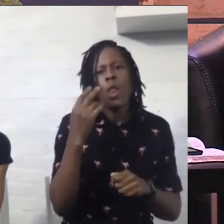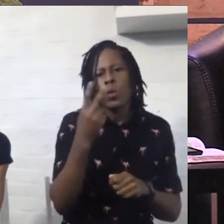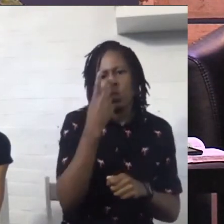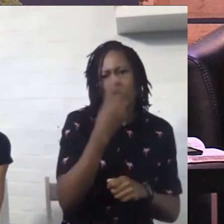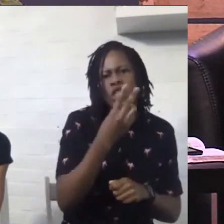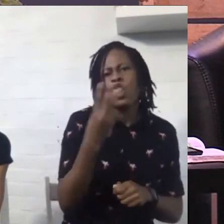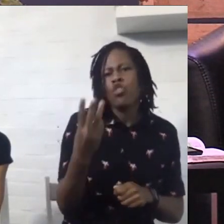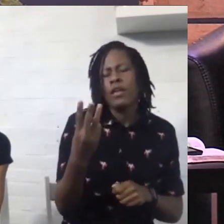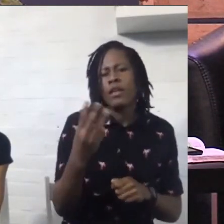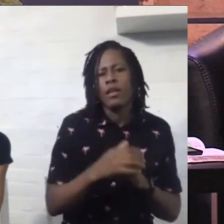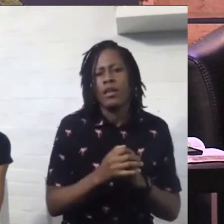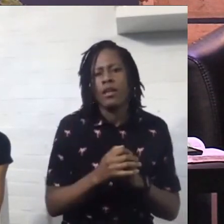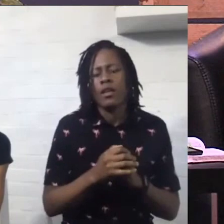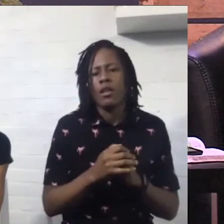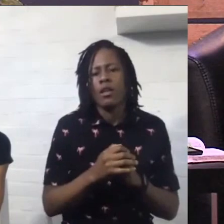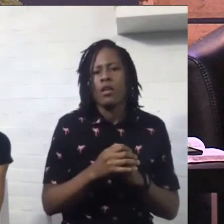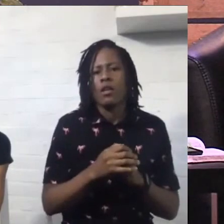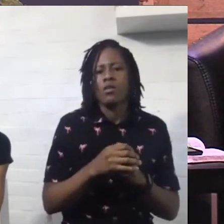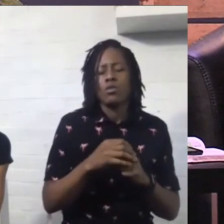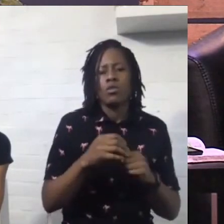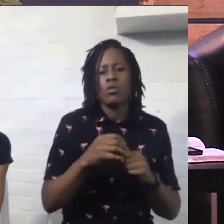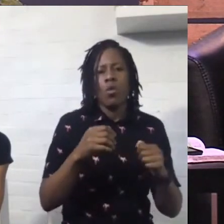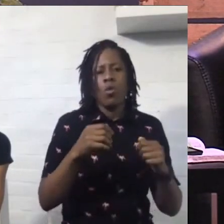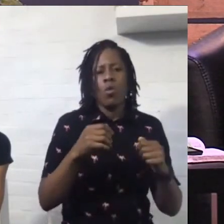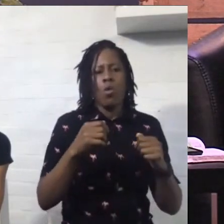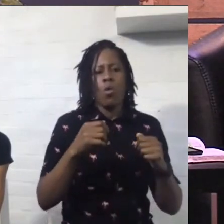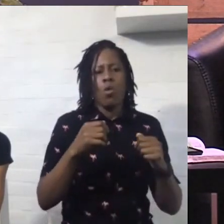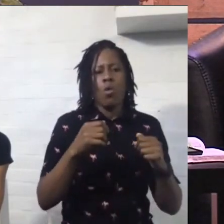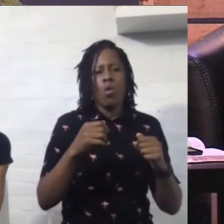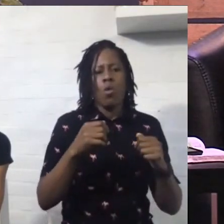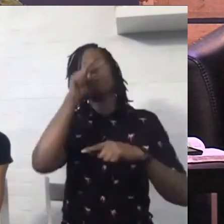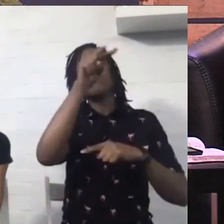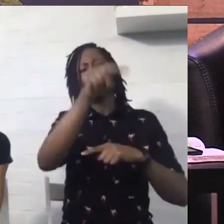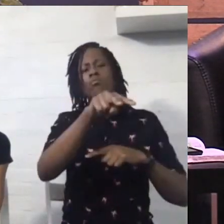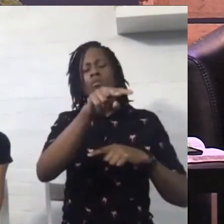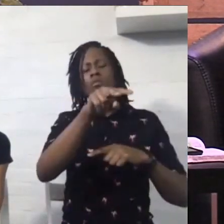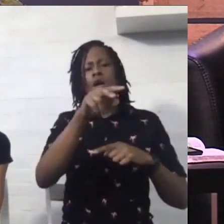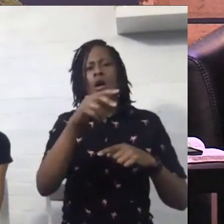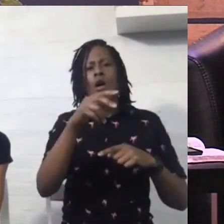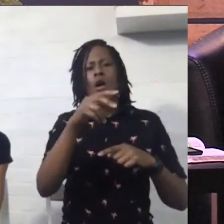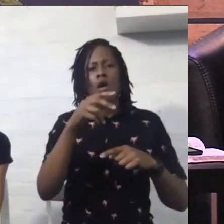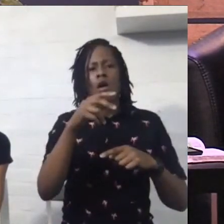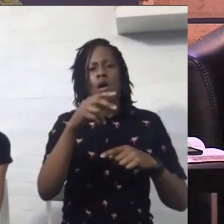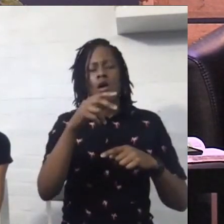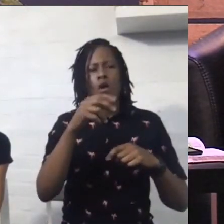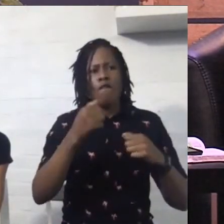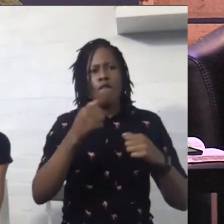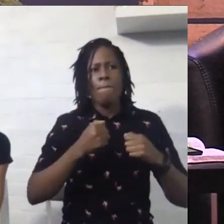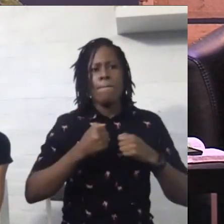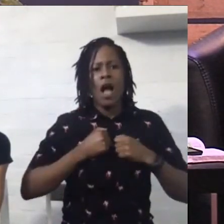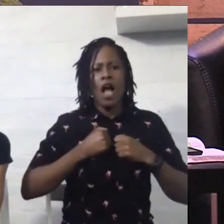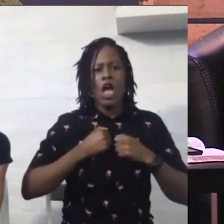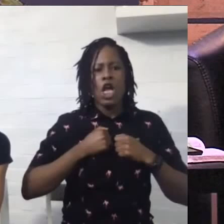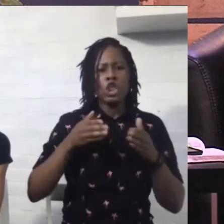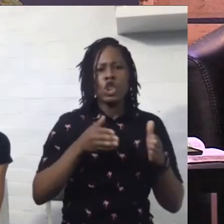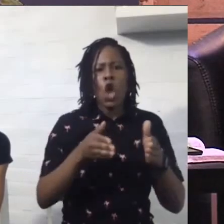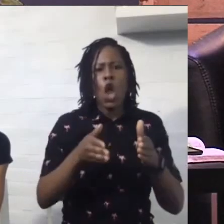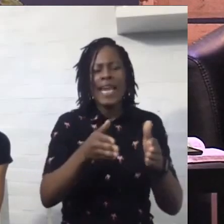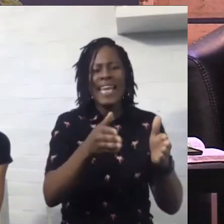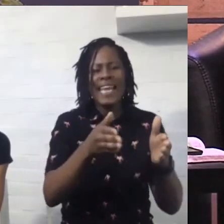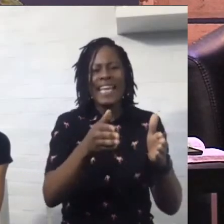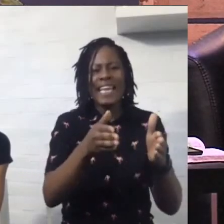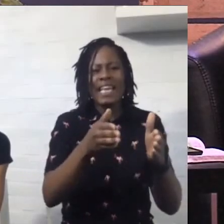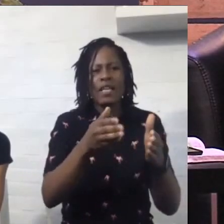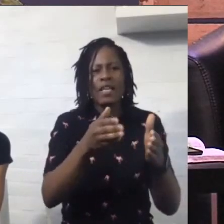the direction of travel of my journey has been out of fear, out of worry, out of insecurity, out of